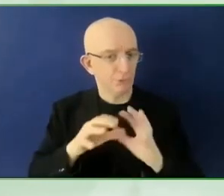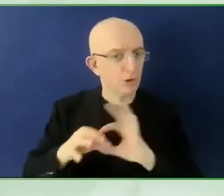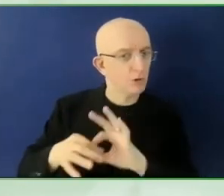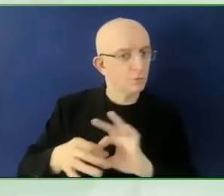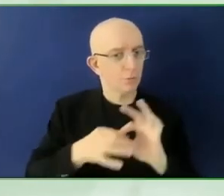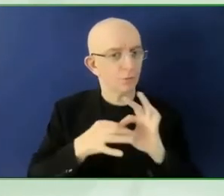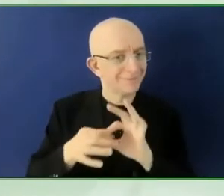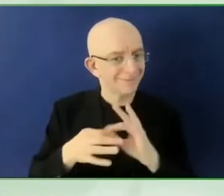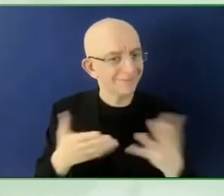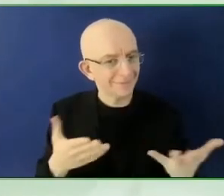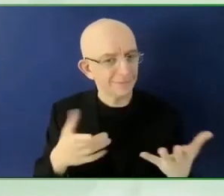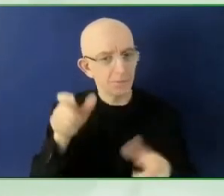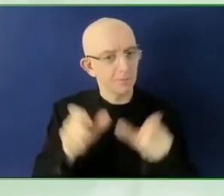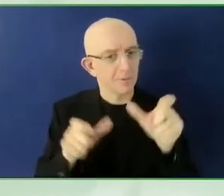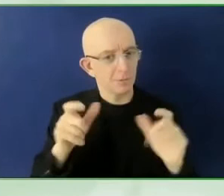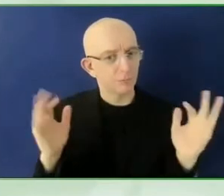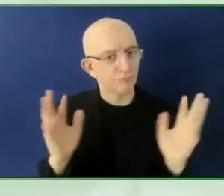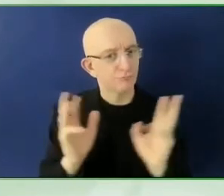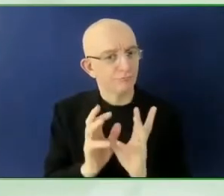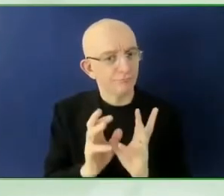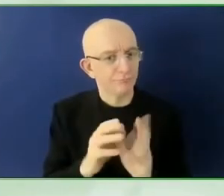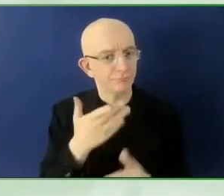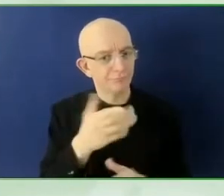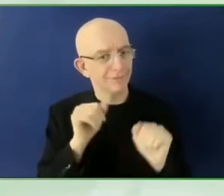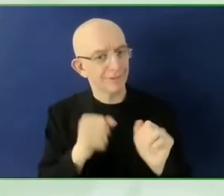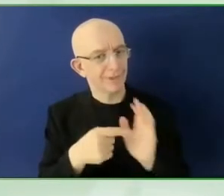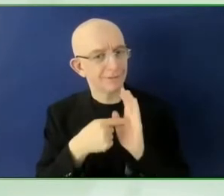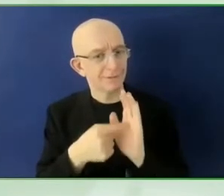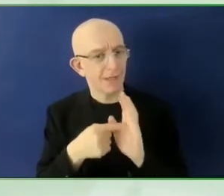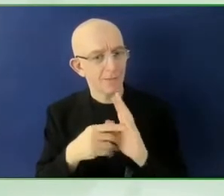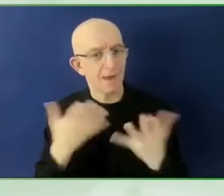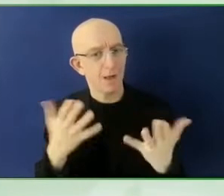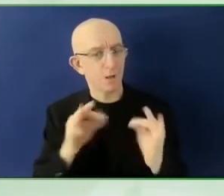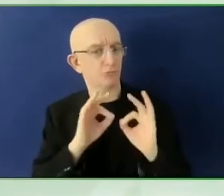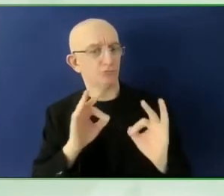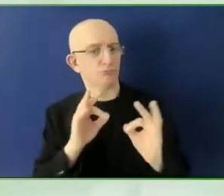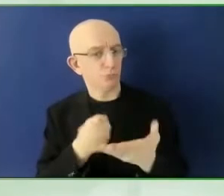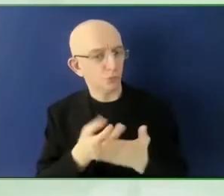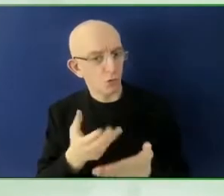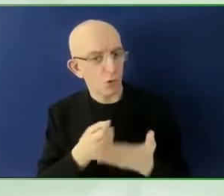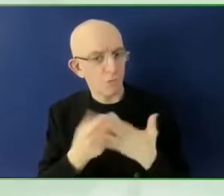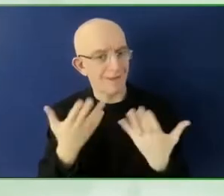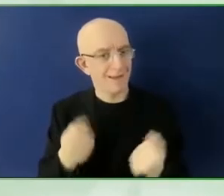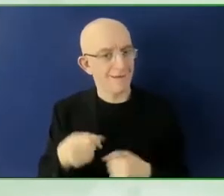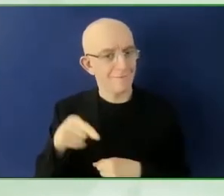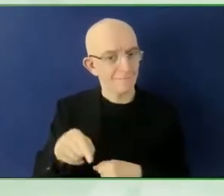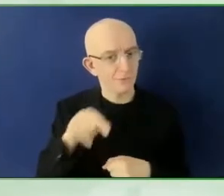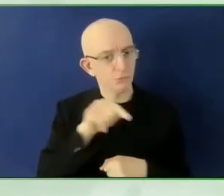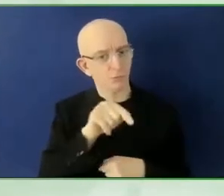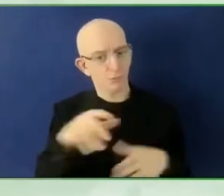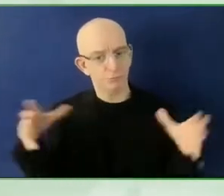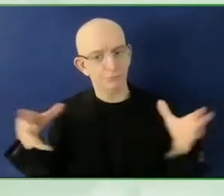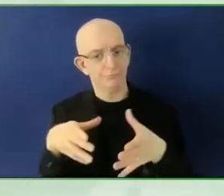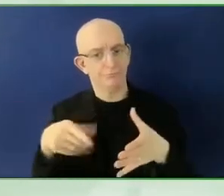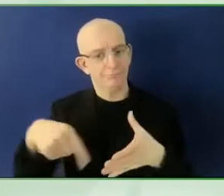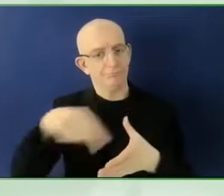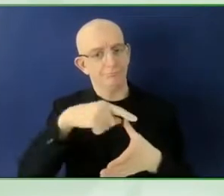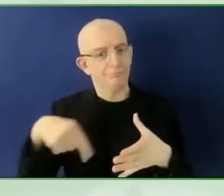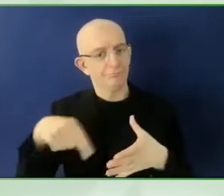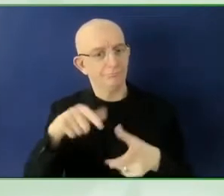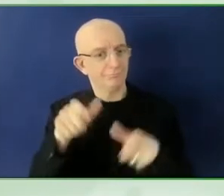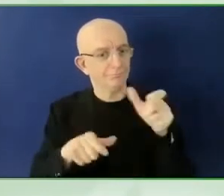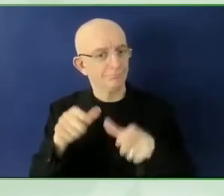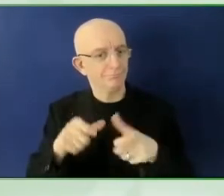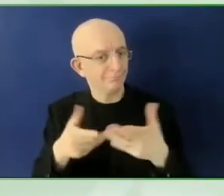I mean, every day somebody is connecting to another person who they don't know for